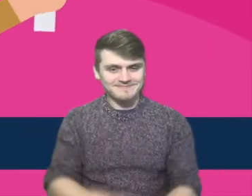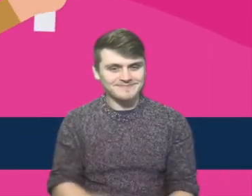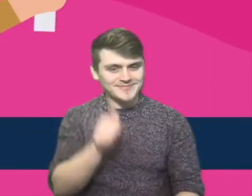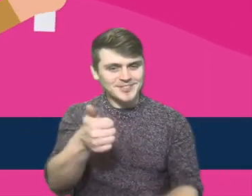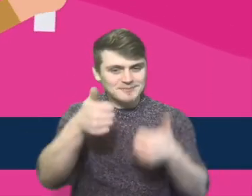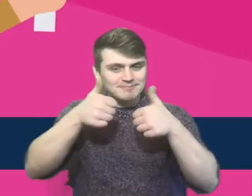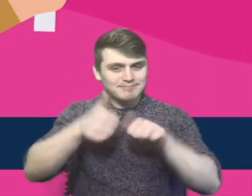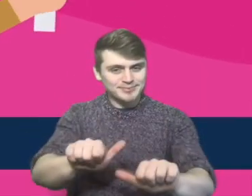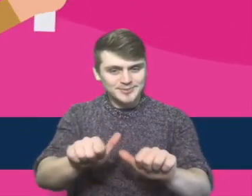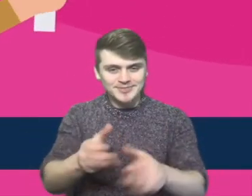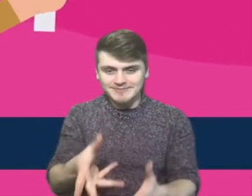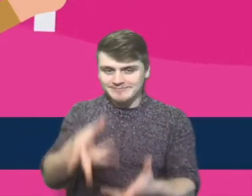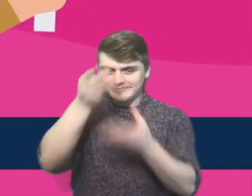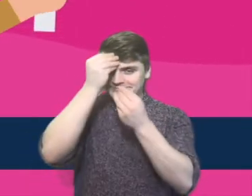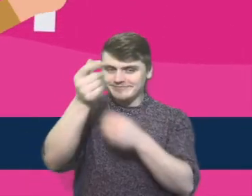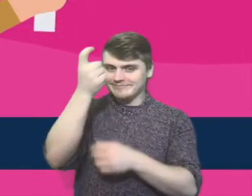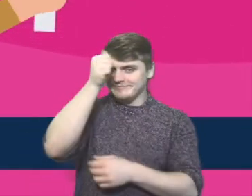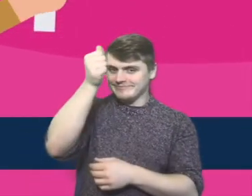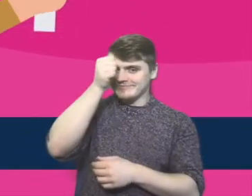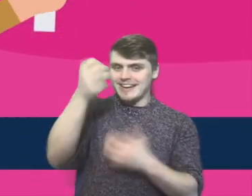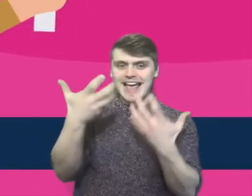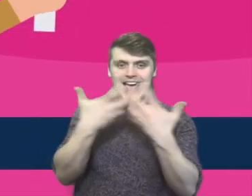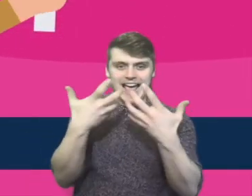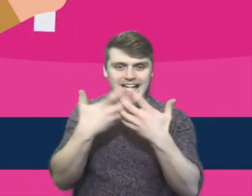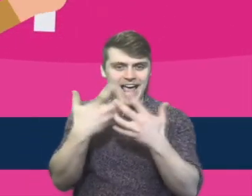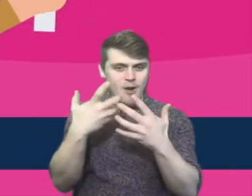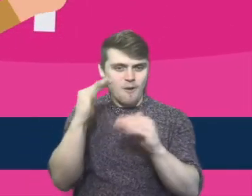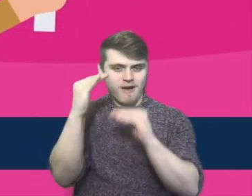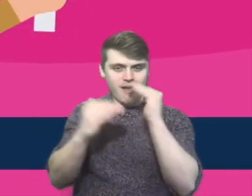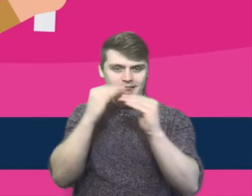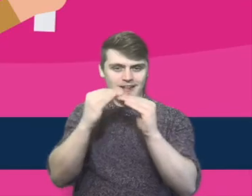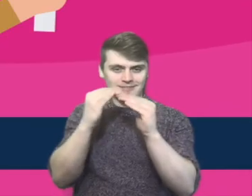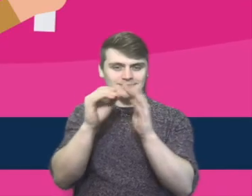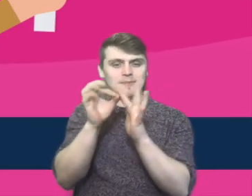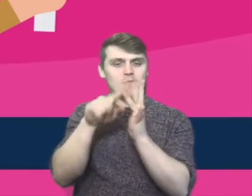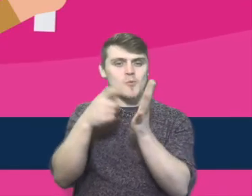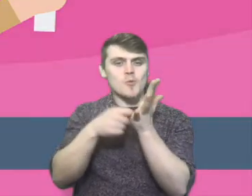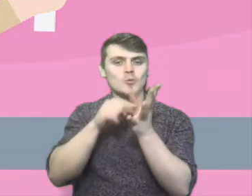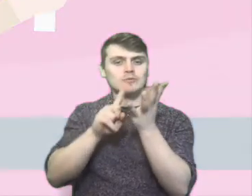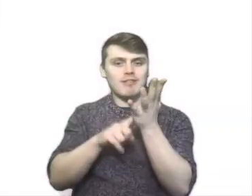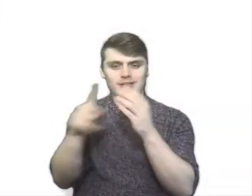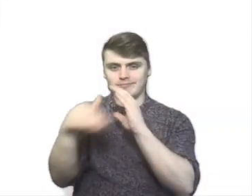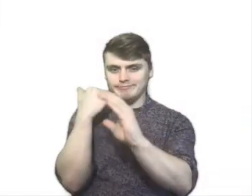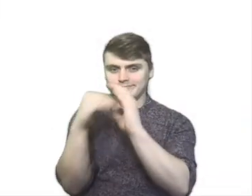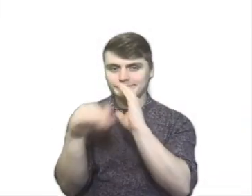Congratulations, you have now successfully learned how to send and receive messages on the Dudley Adults portal.